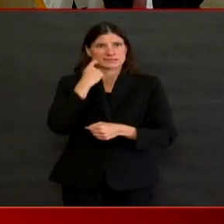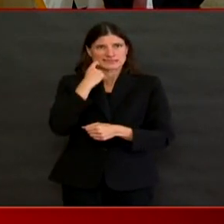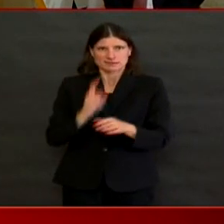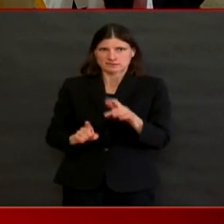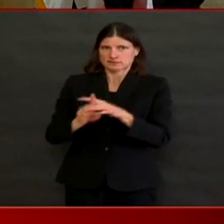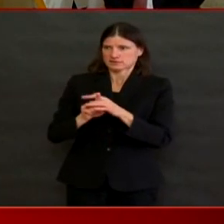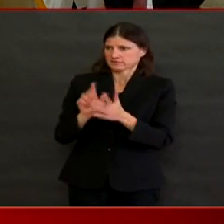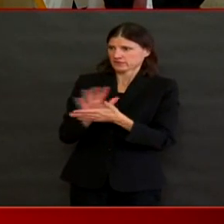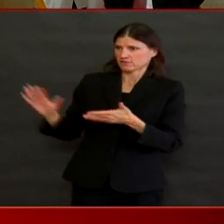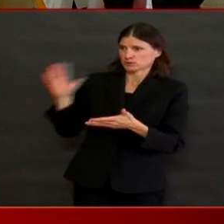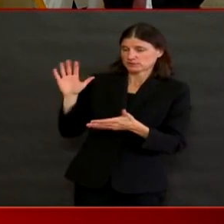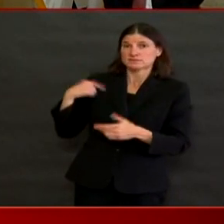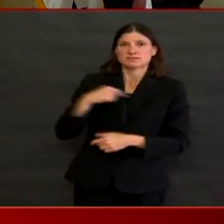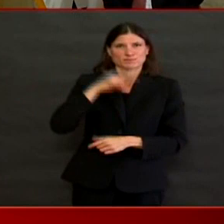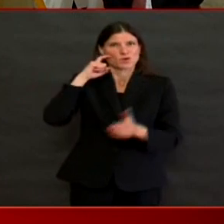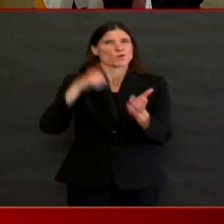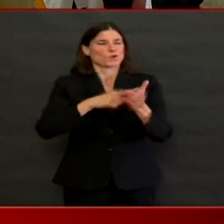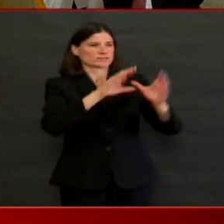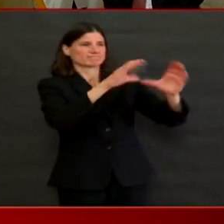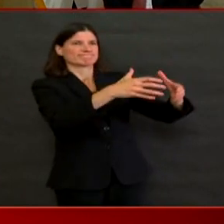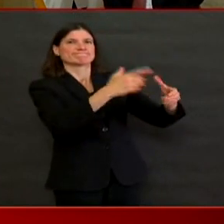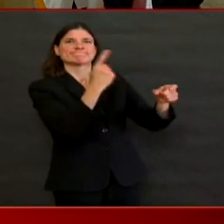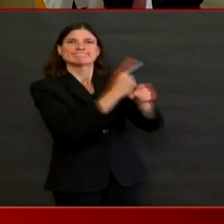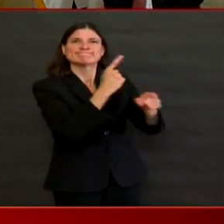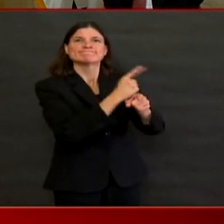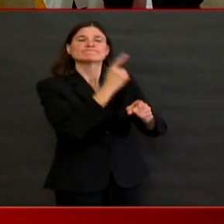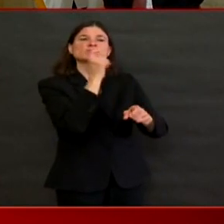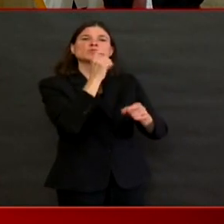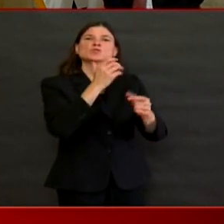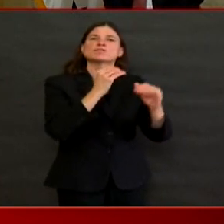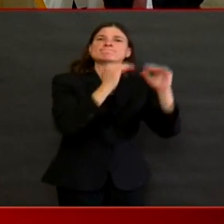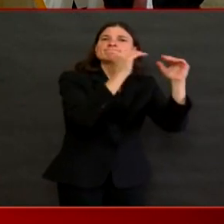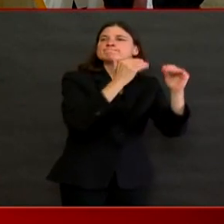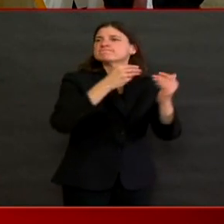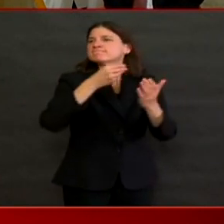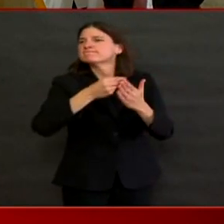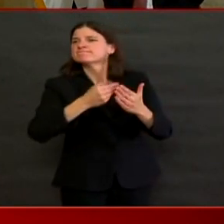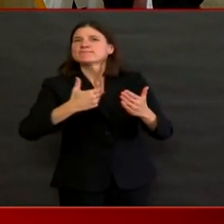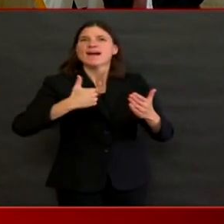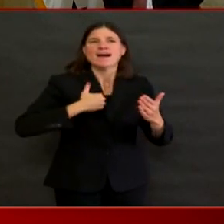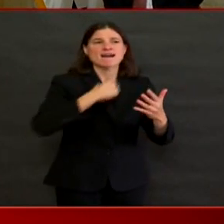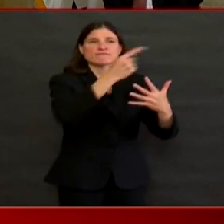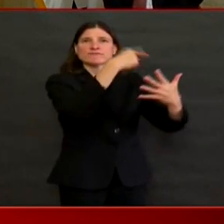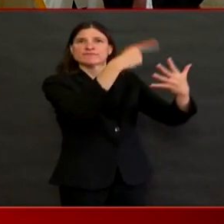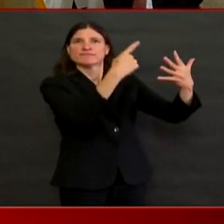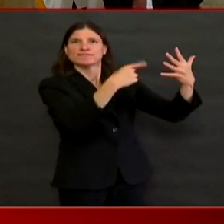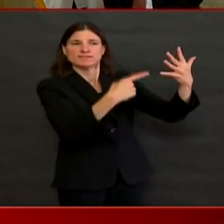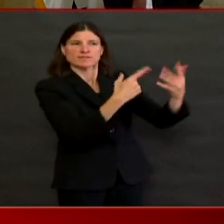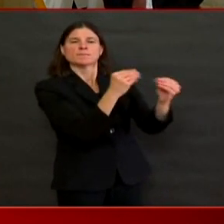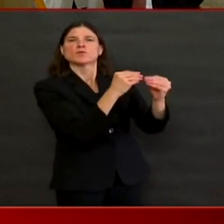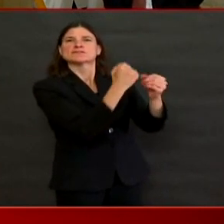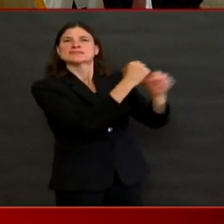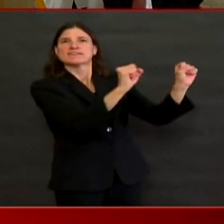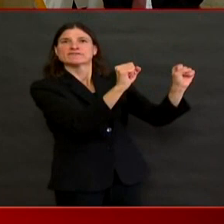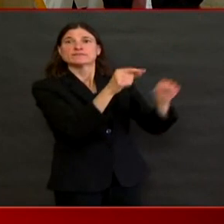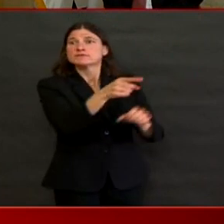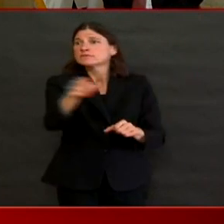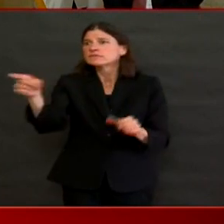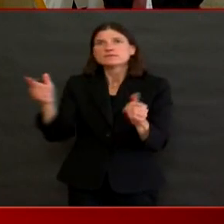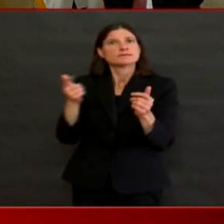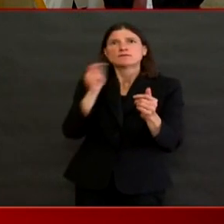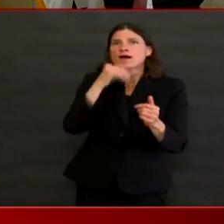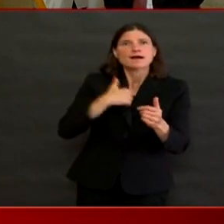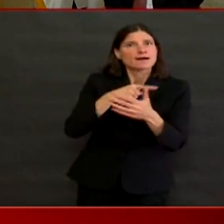example, if people don't have access to fresh fruits and vegetables in their community on a regular